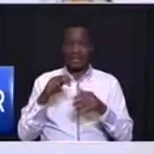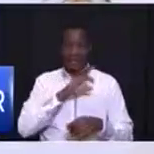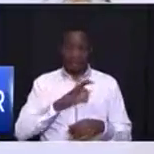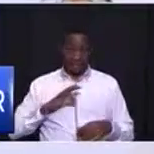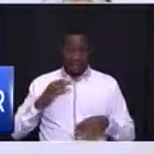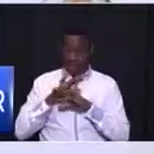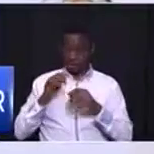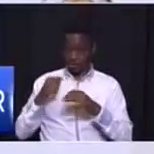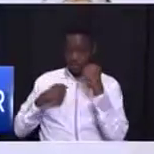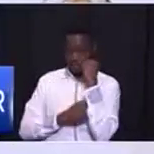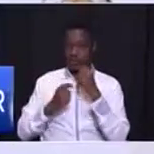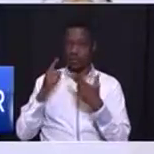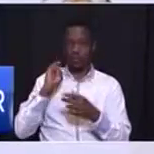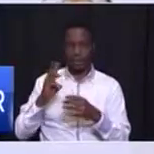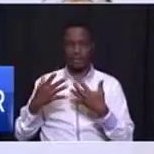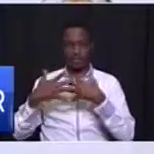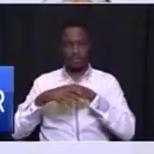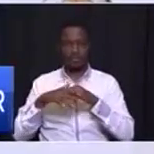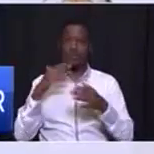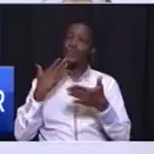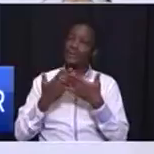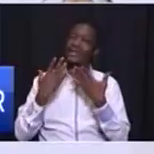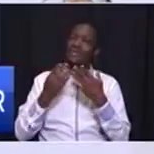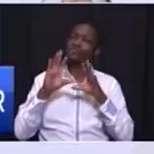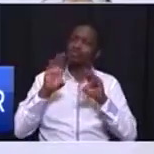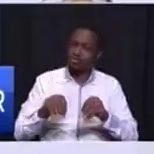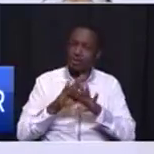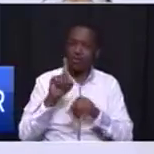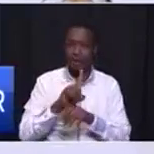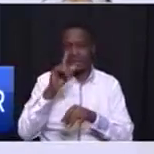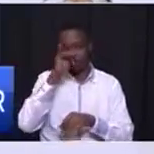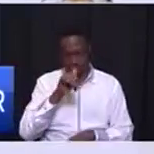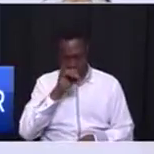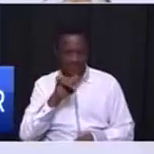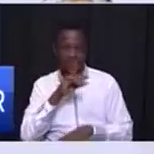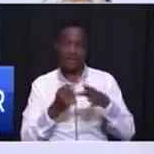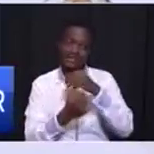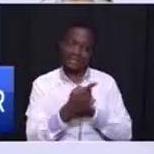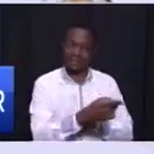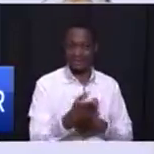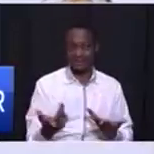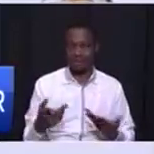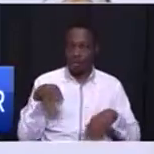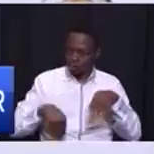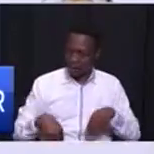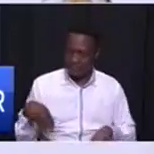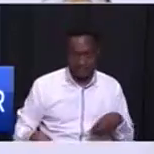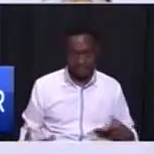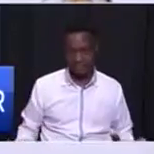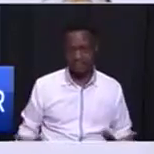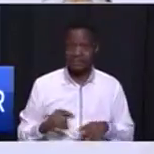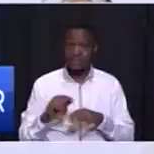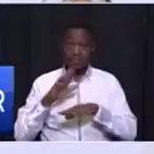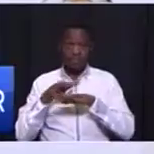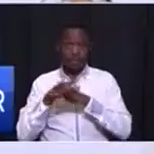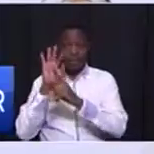more integrated so that we can stop corruption where it is happening and there are particular departments that are more